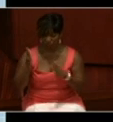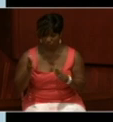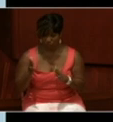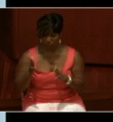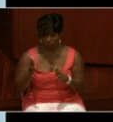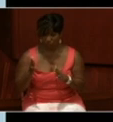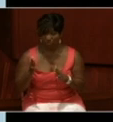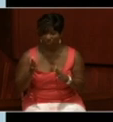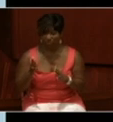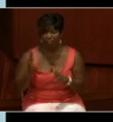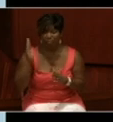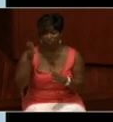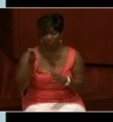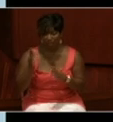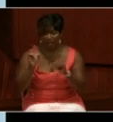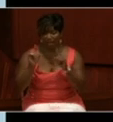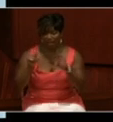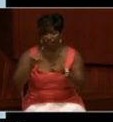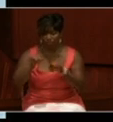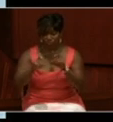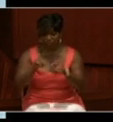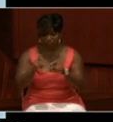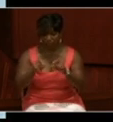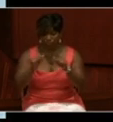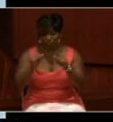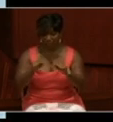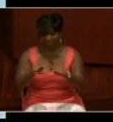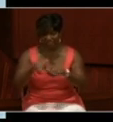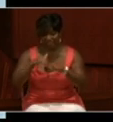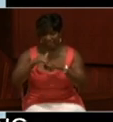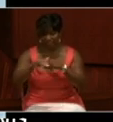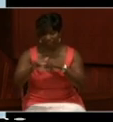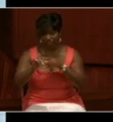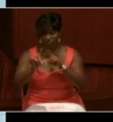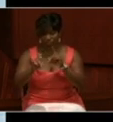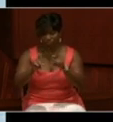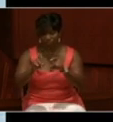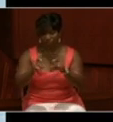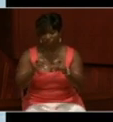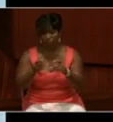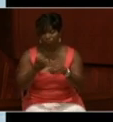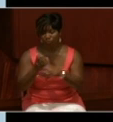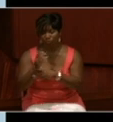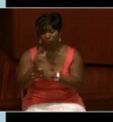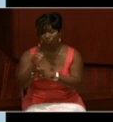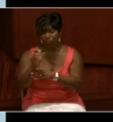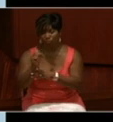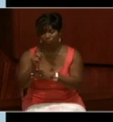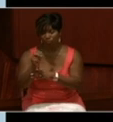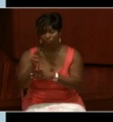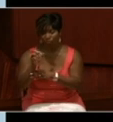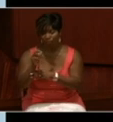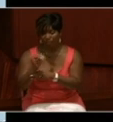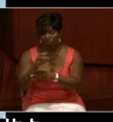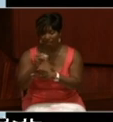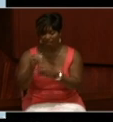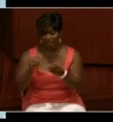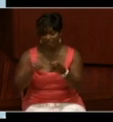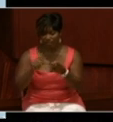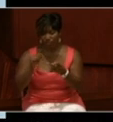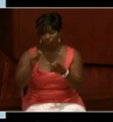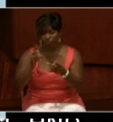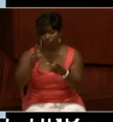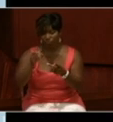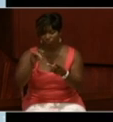can, at any time, send those questions in live to Ustream and Twitter. If he doesn't have time to cover all of your